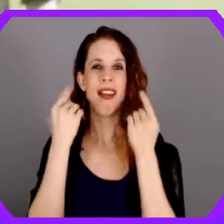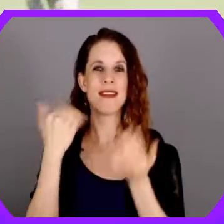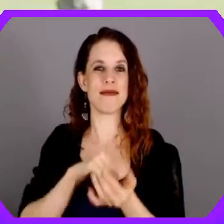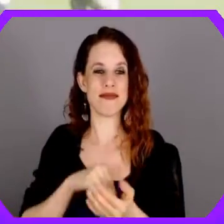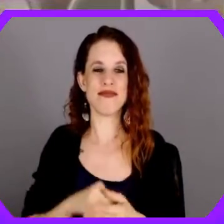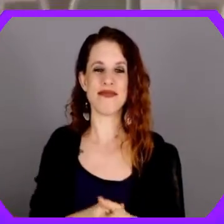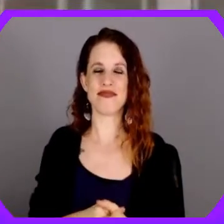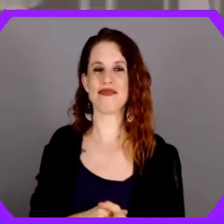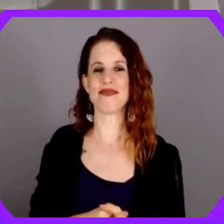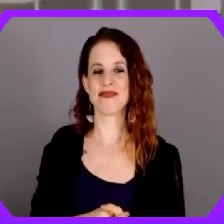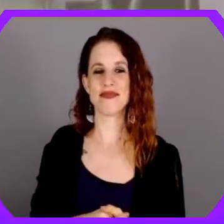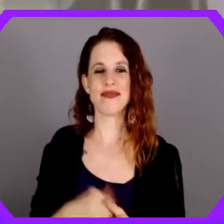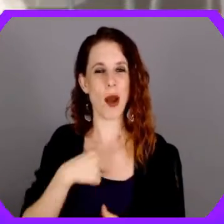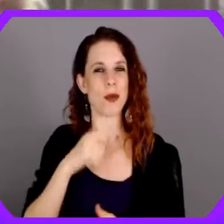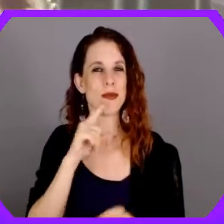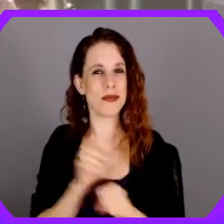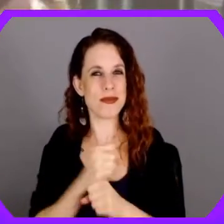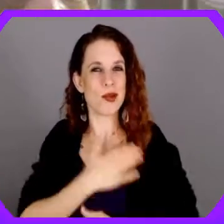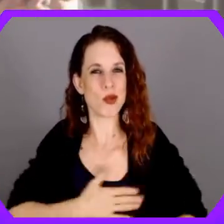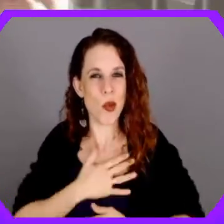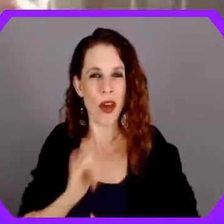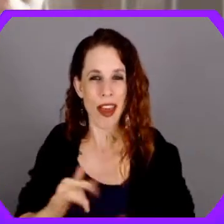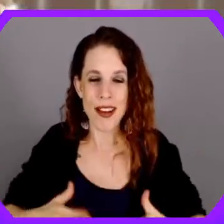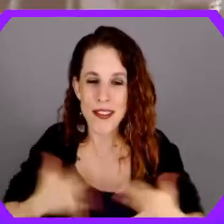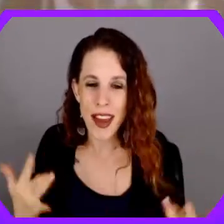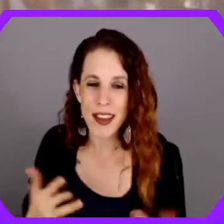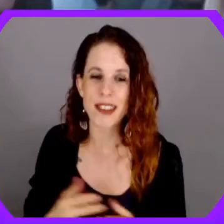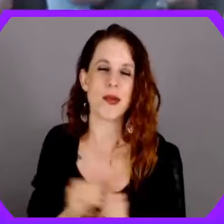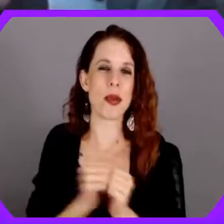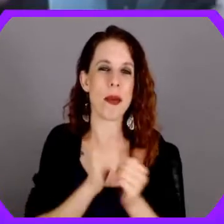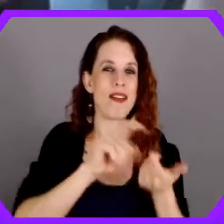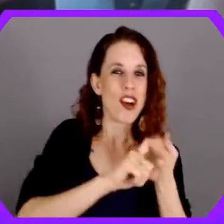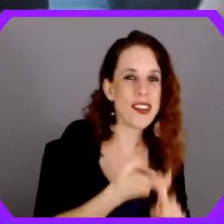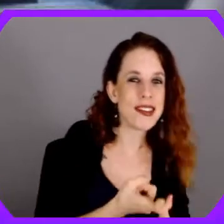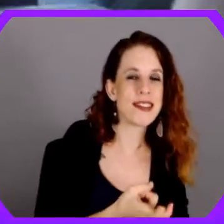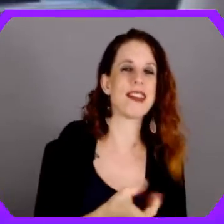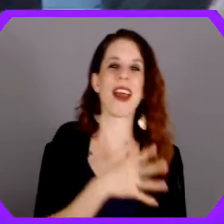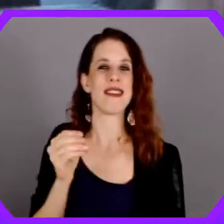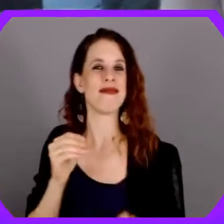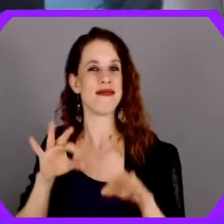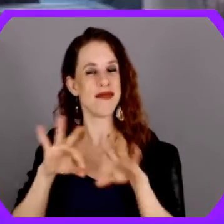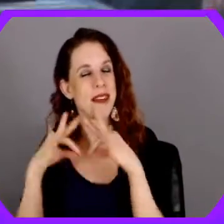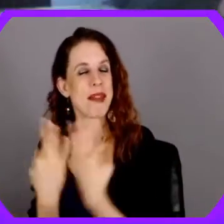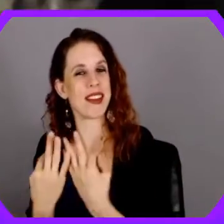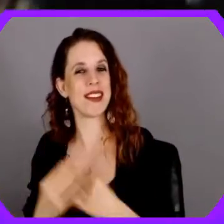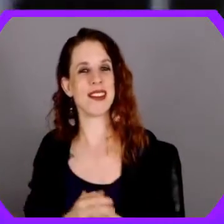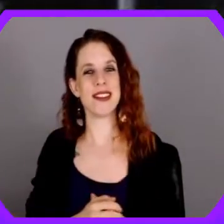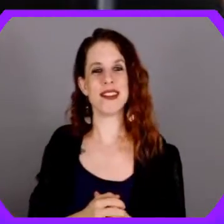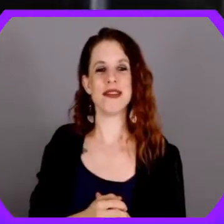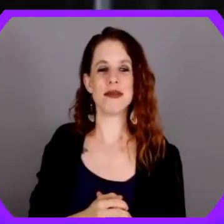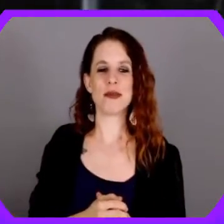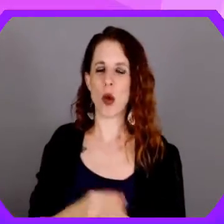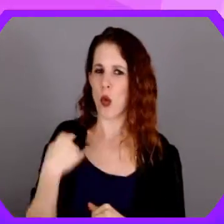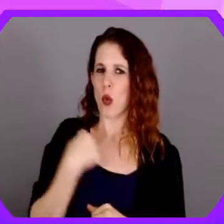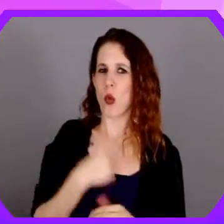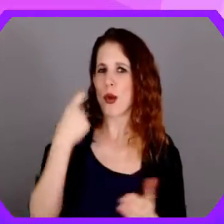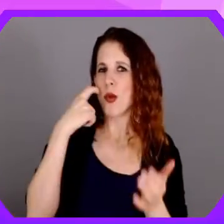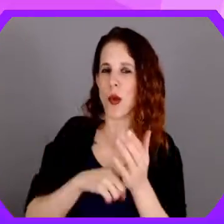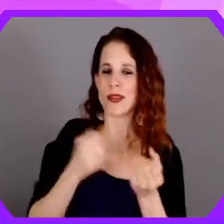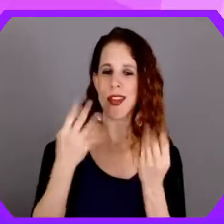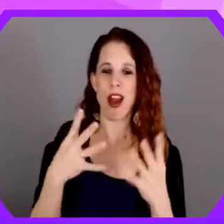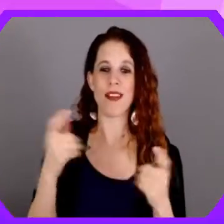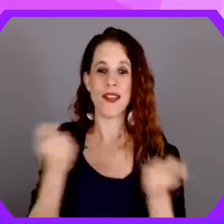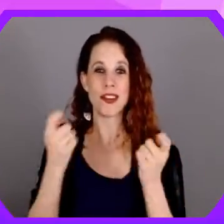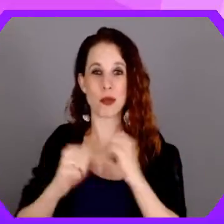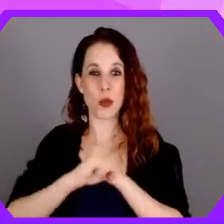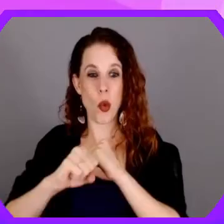had my first genuine smile. I was able to enjoy the event with my friends and my family. We find